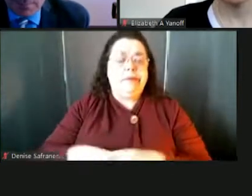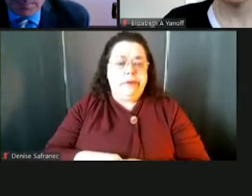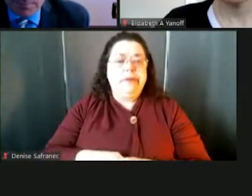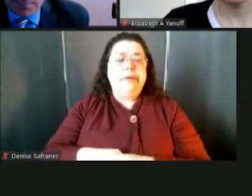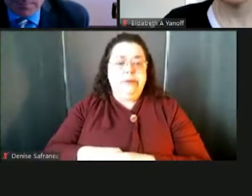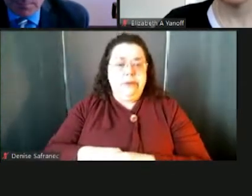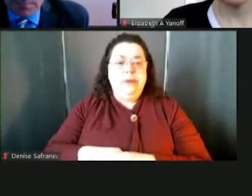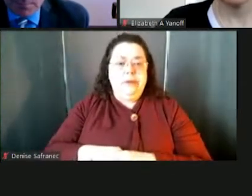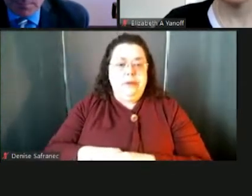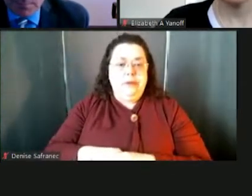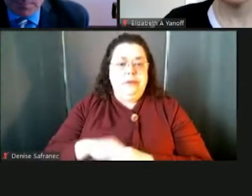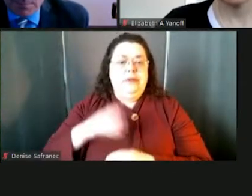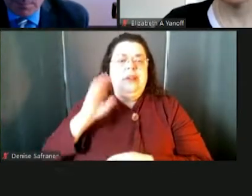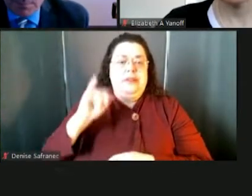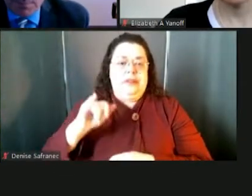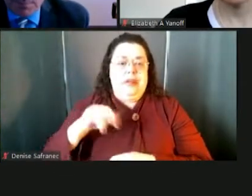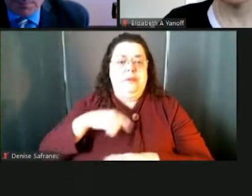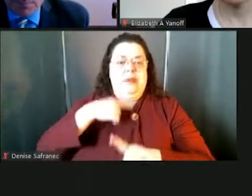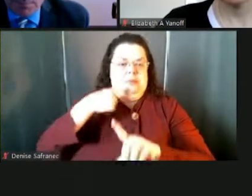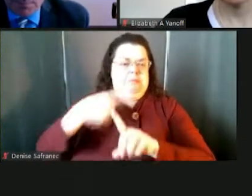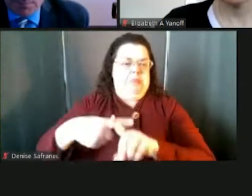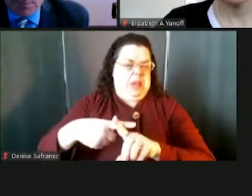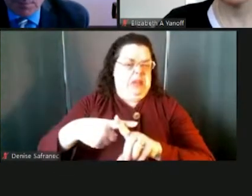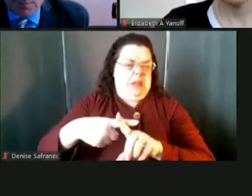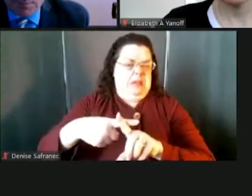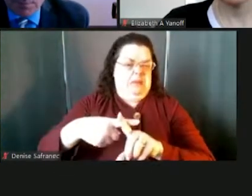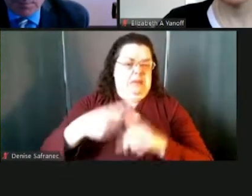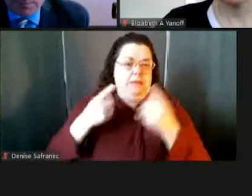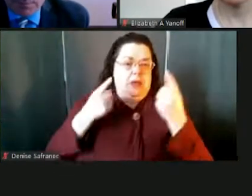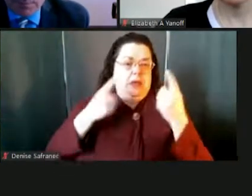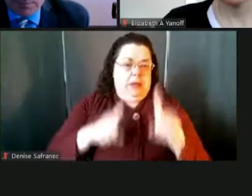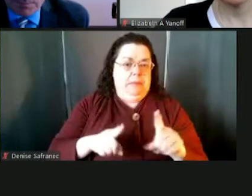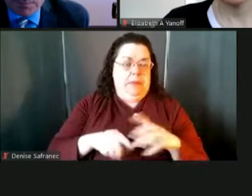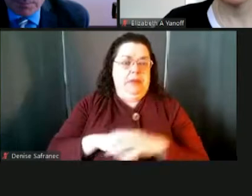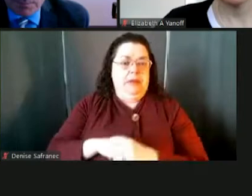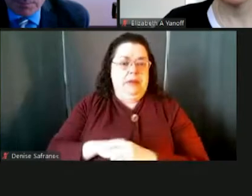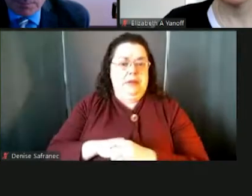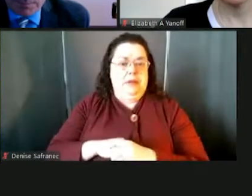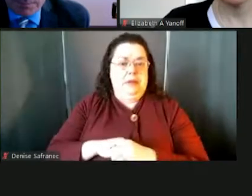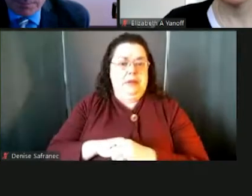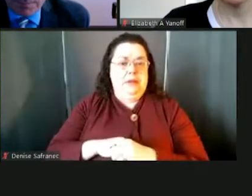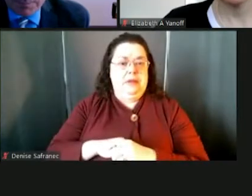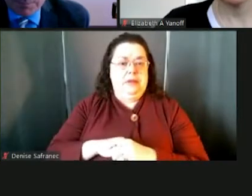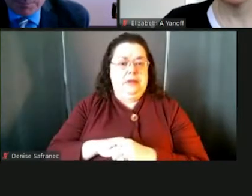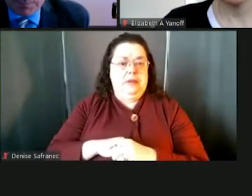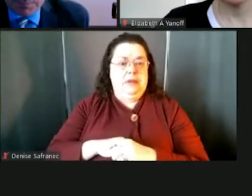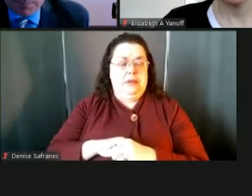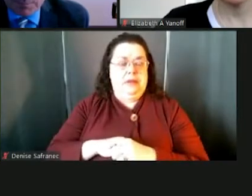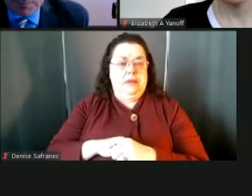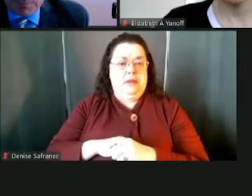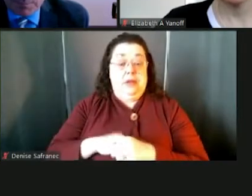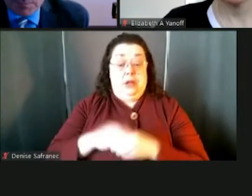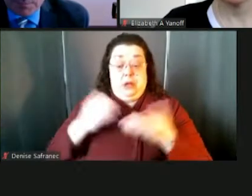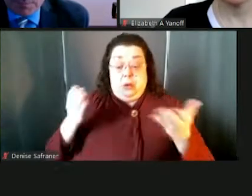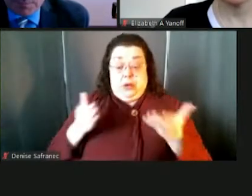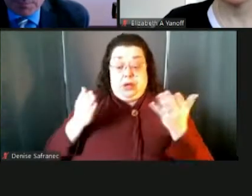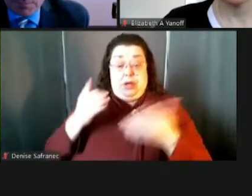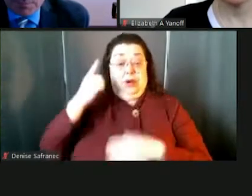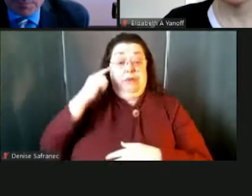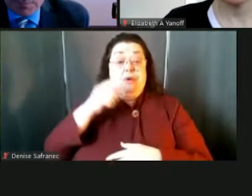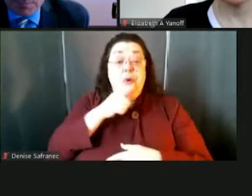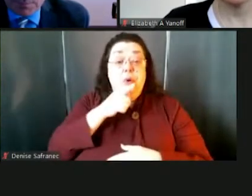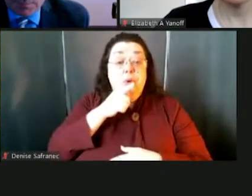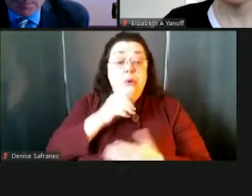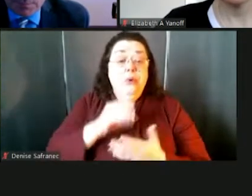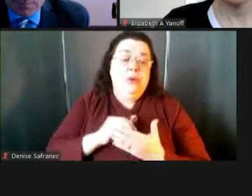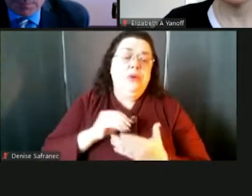So I think that will be the good that comes out of this, that, that people will have a new sense of, you know, we're here for the students and we